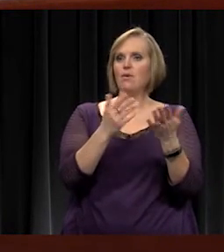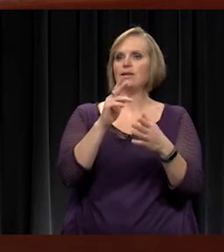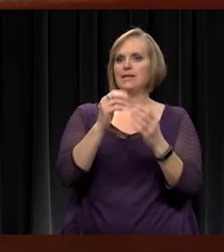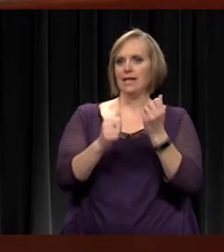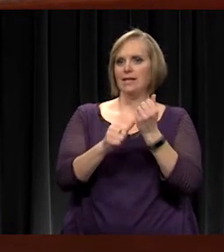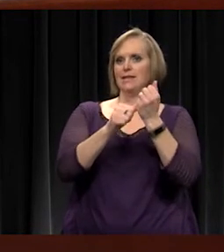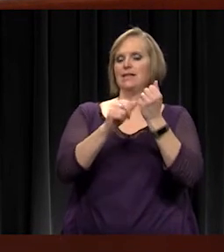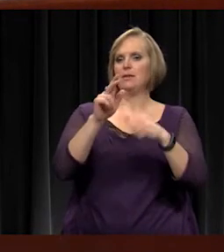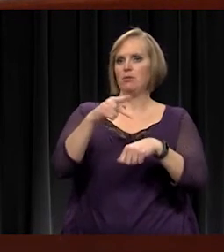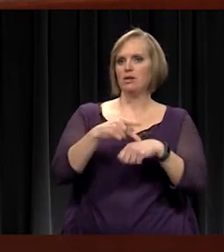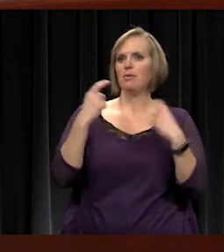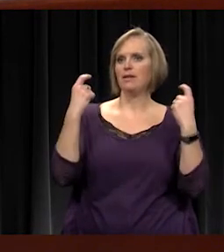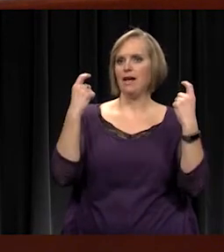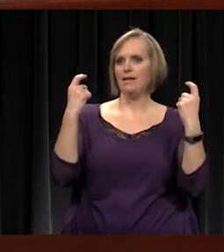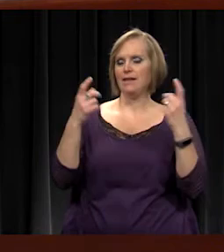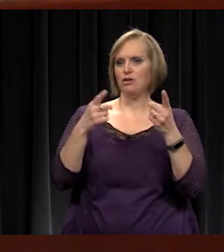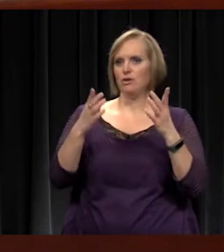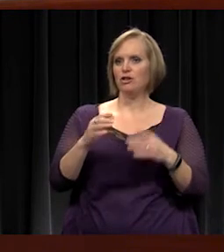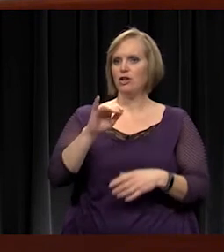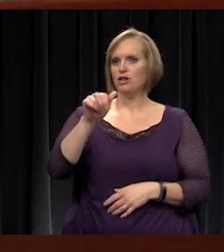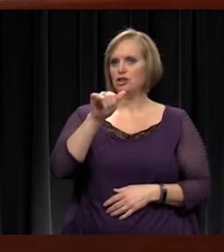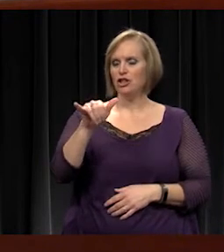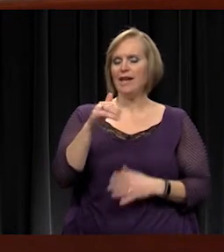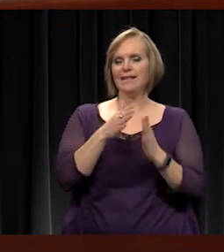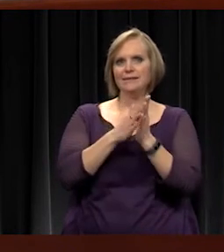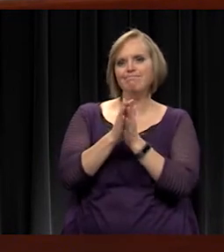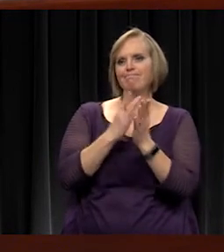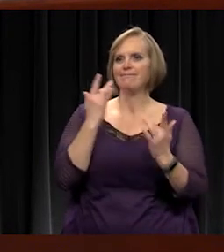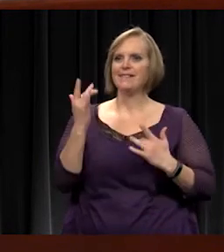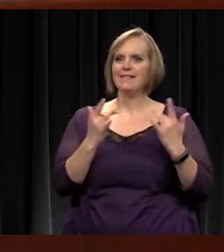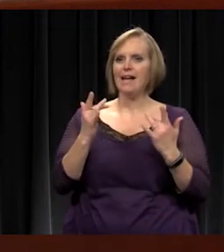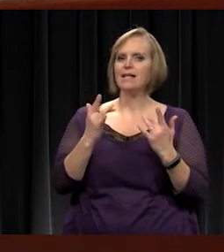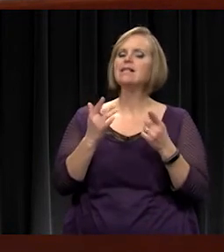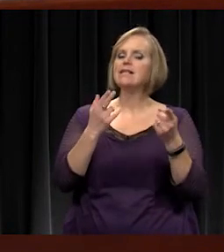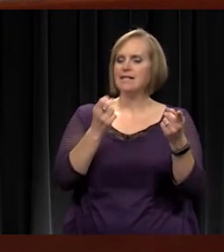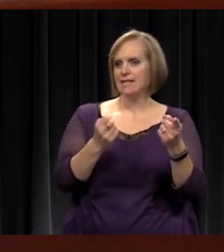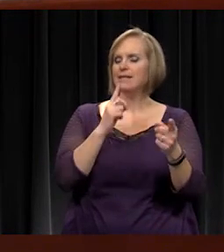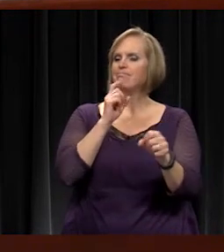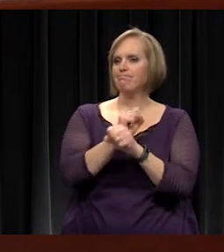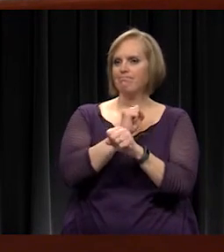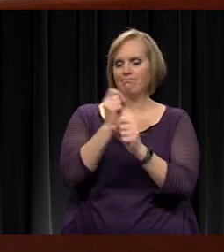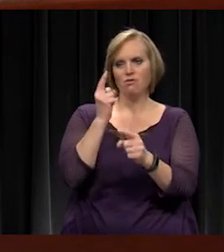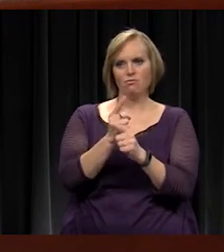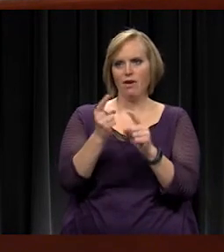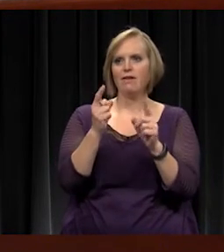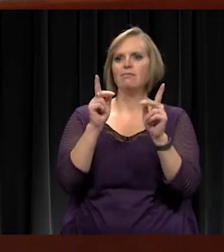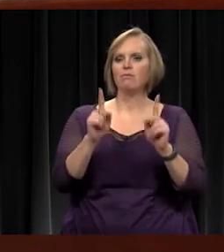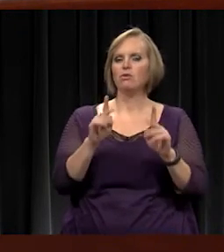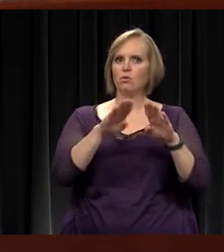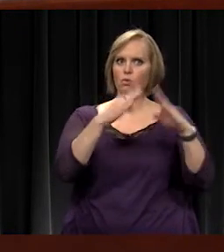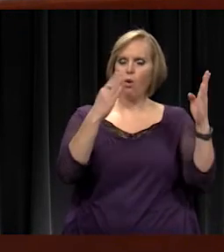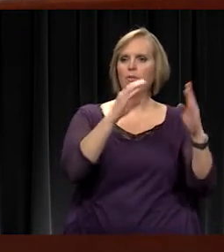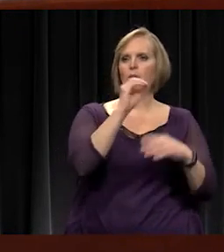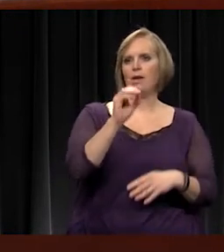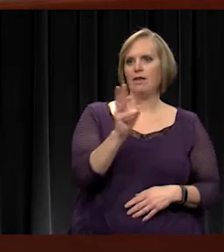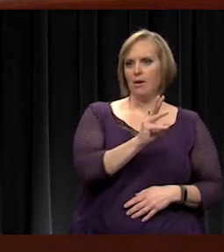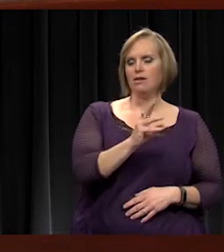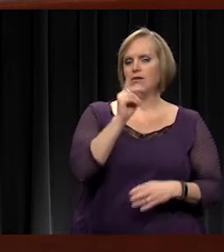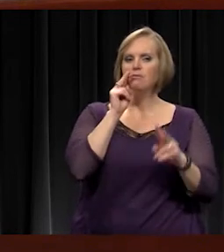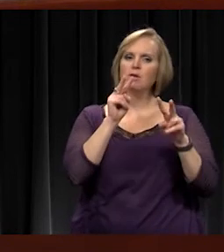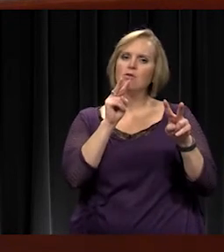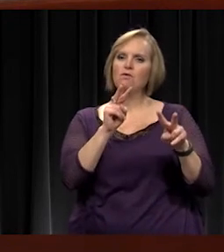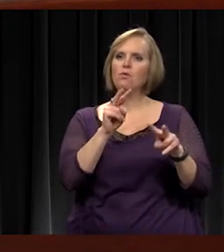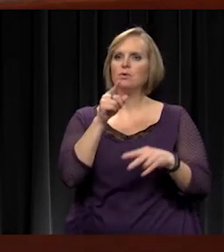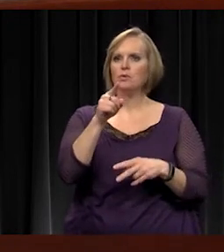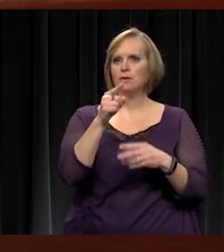athletic director. Jay is eager, he's excited, and he is the right person to open Olathe West for us. So, we will look forward to having him share in